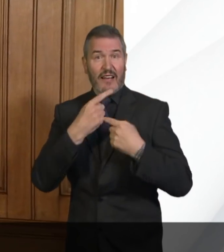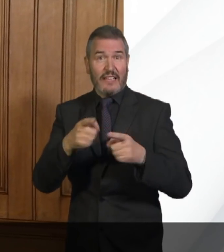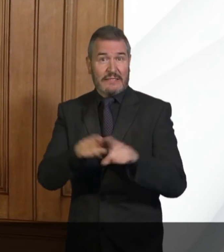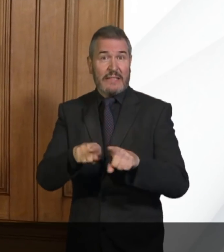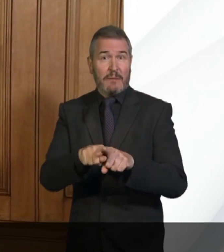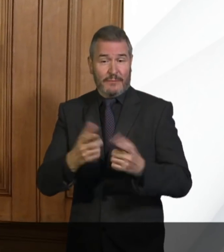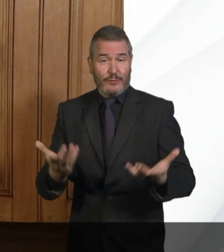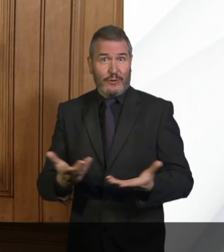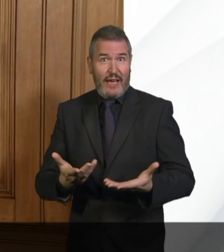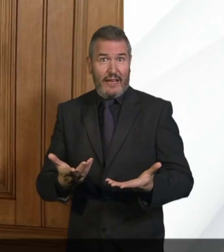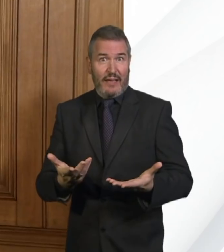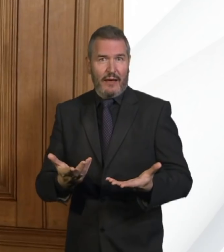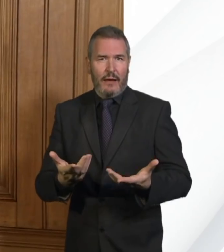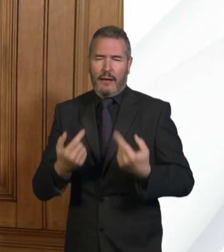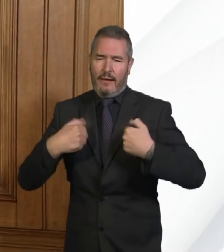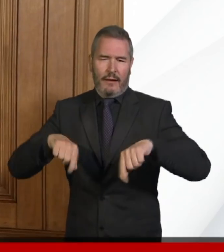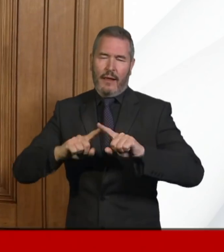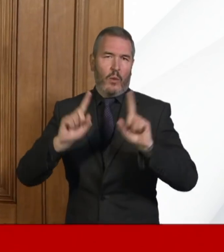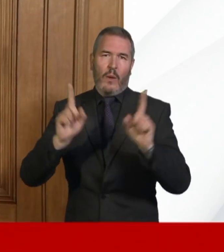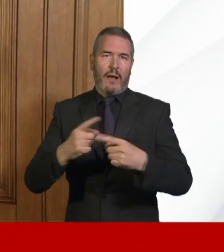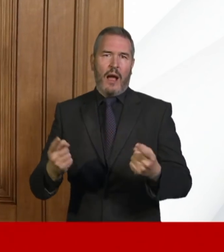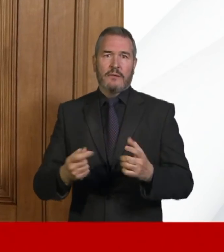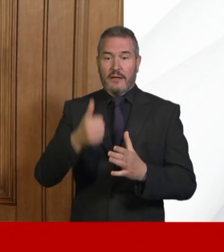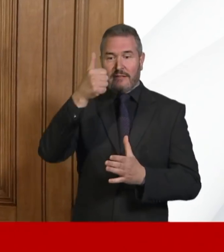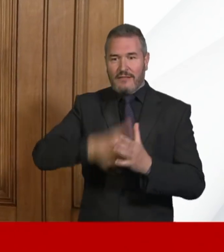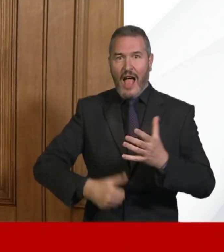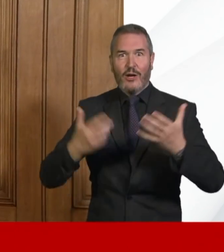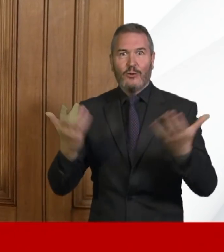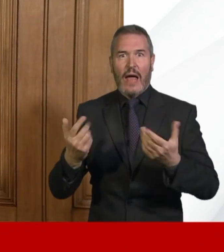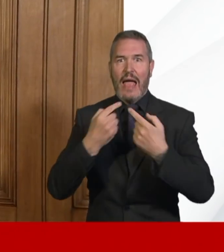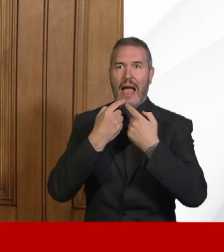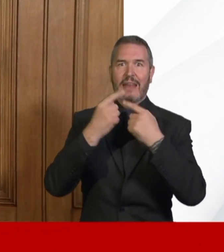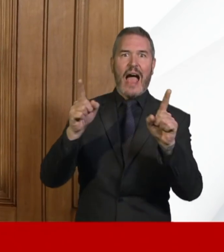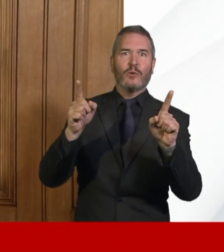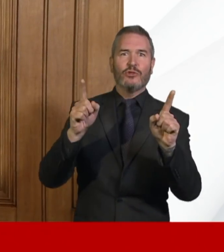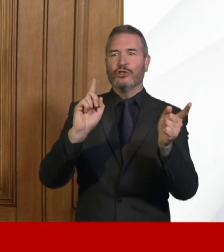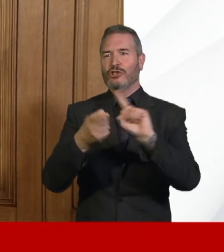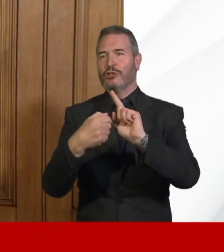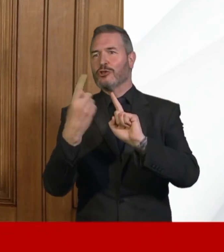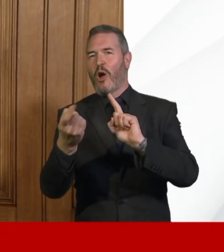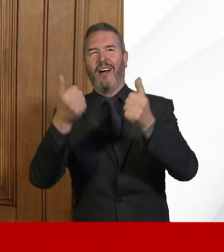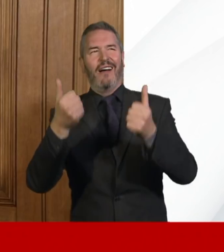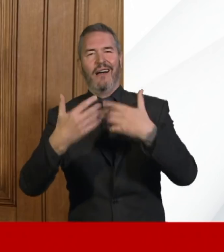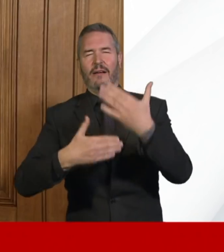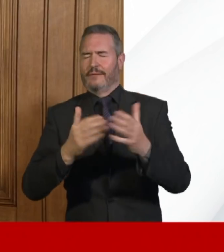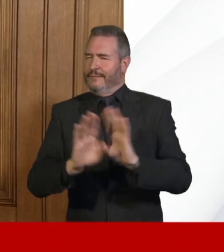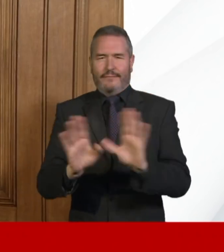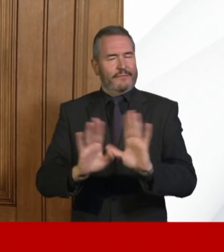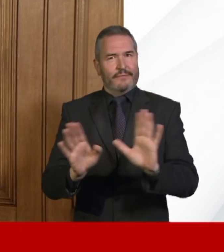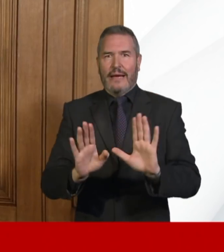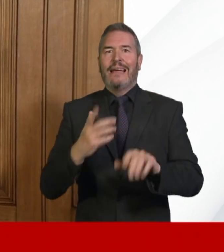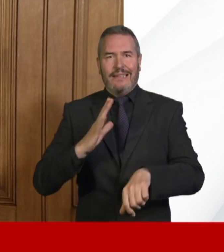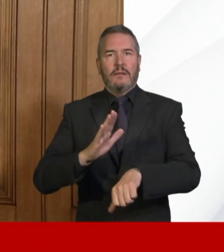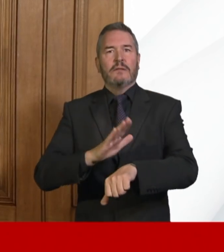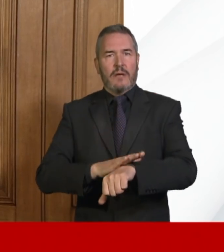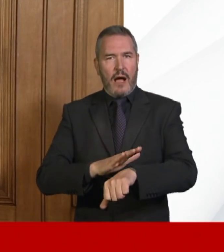made. It would be foolish of us to start something one day and assume that it was going to have an impact the next. For all of us, it's taken